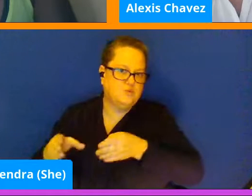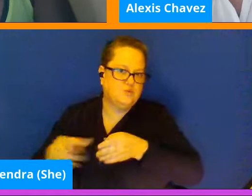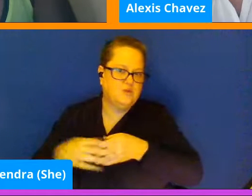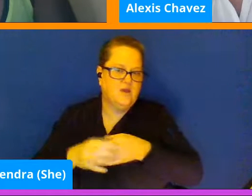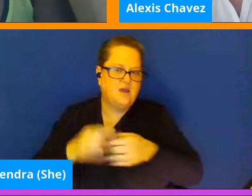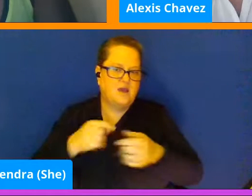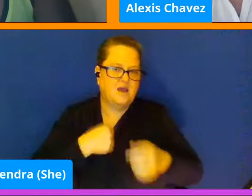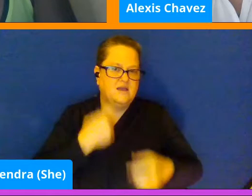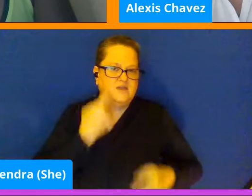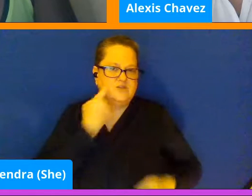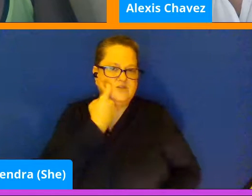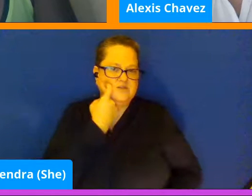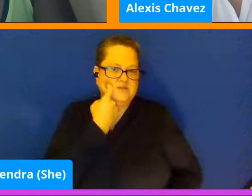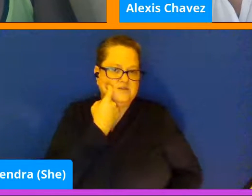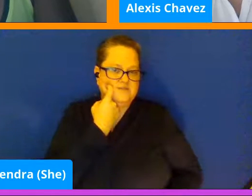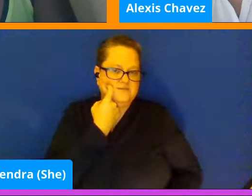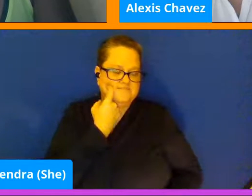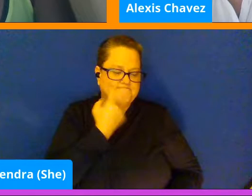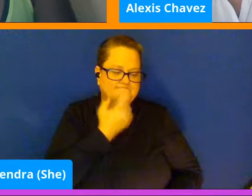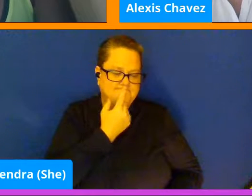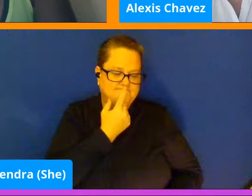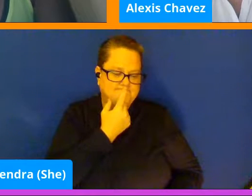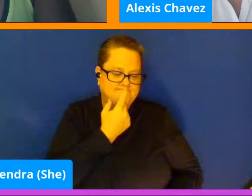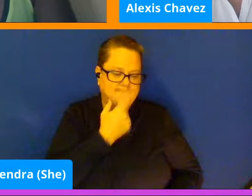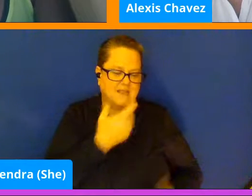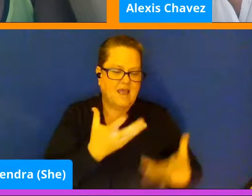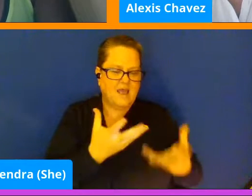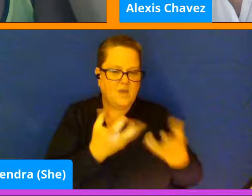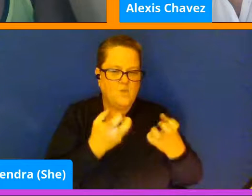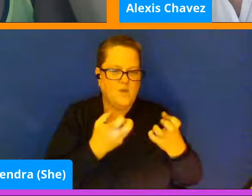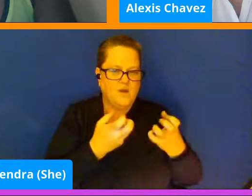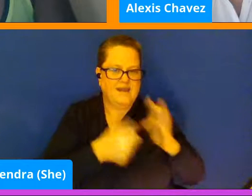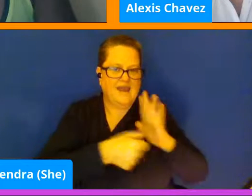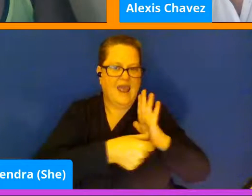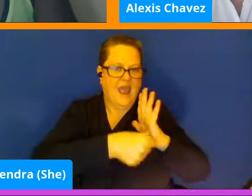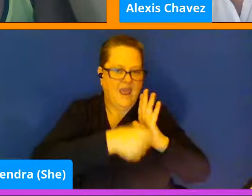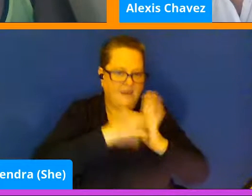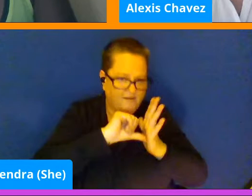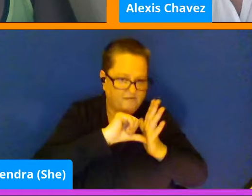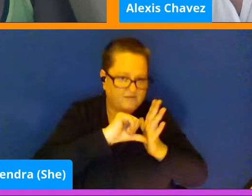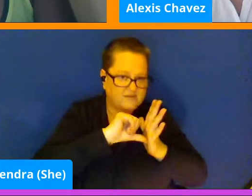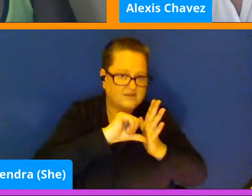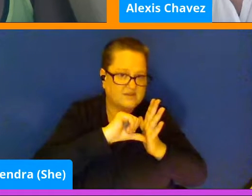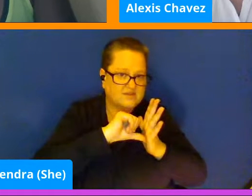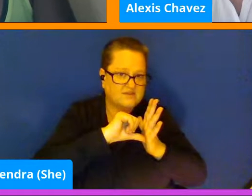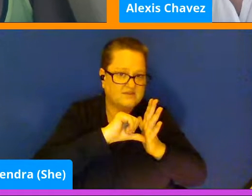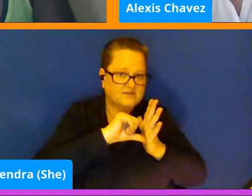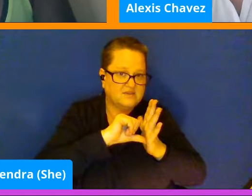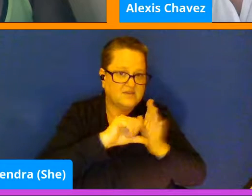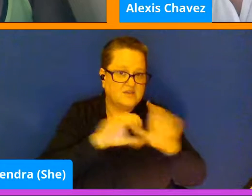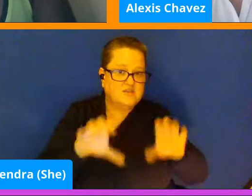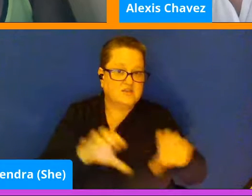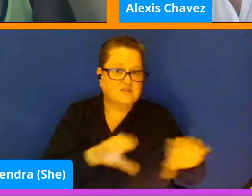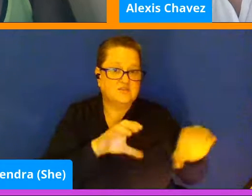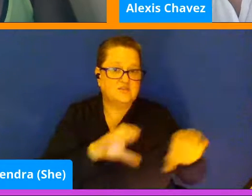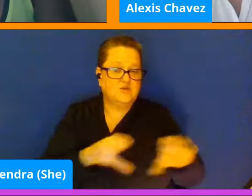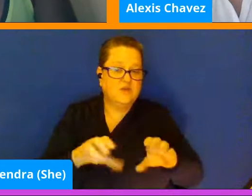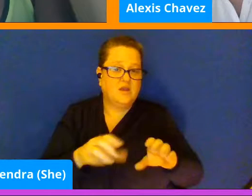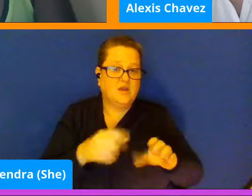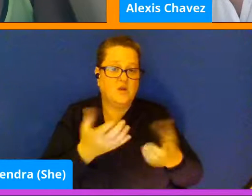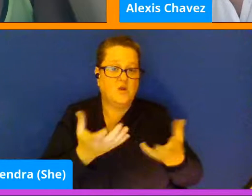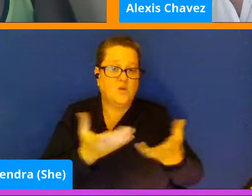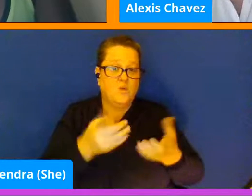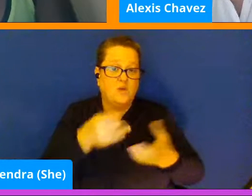you know, I want to emphasize that, um, doing the things that you need to do,